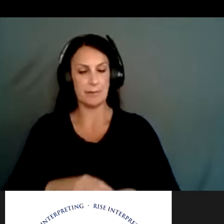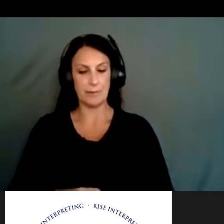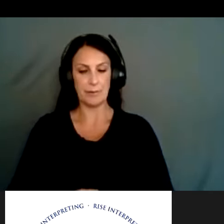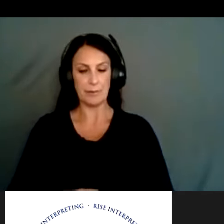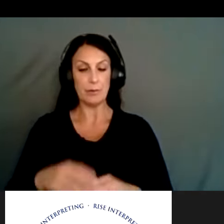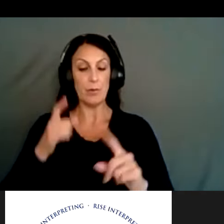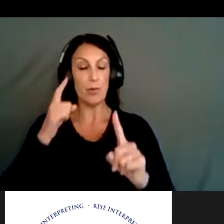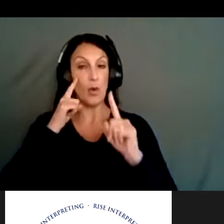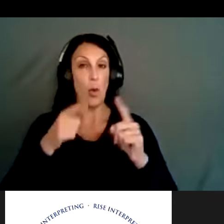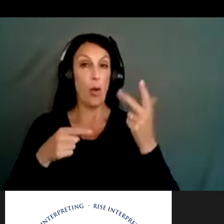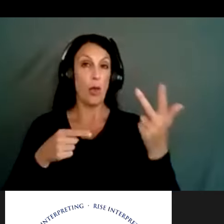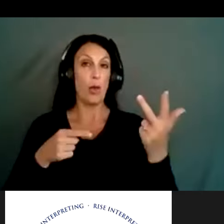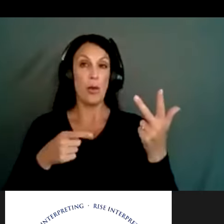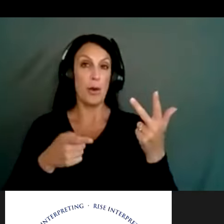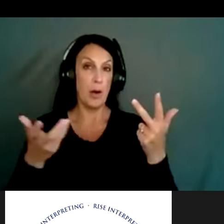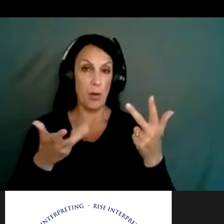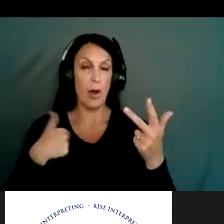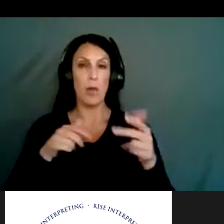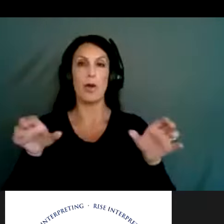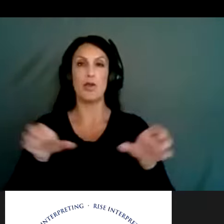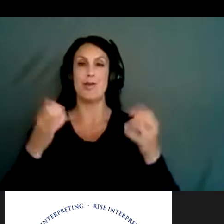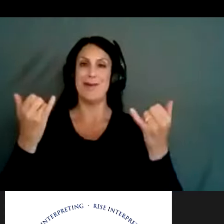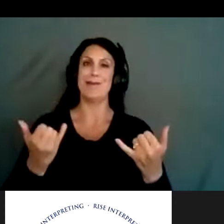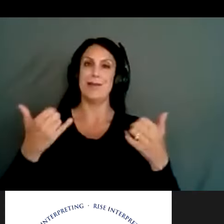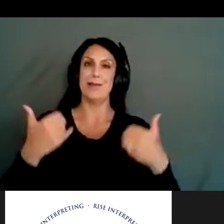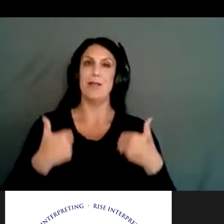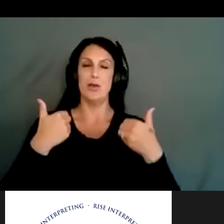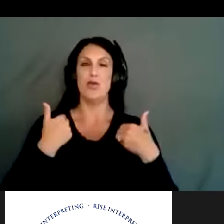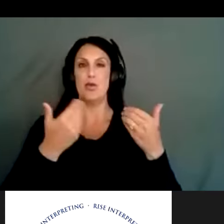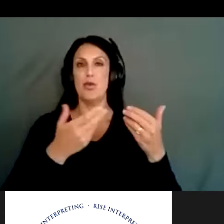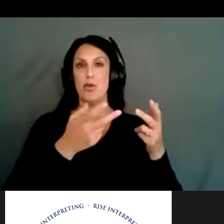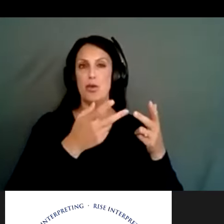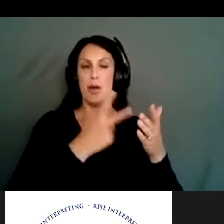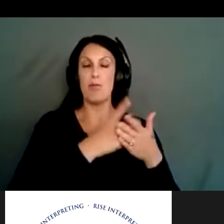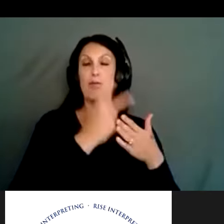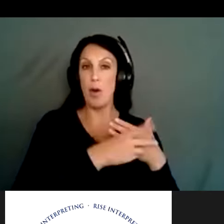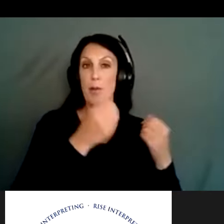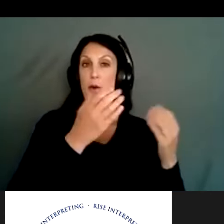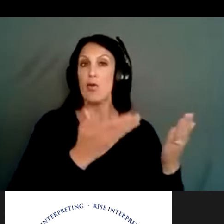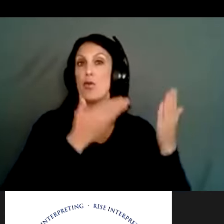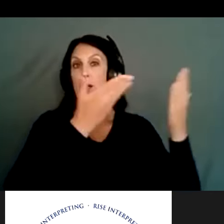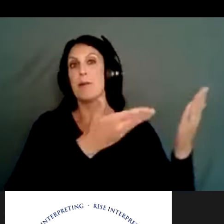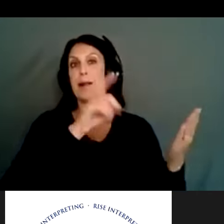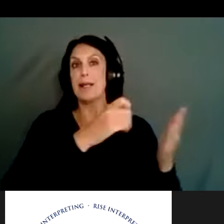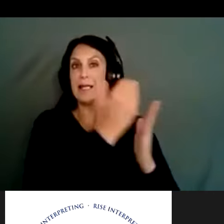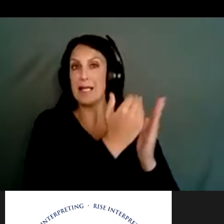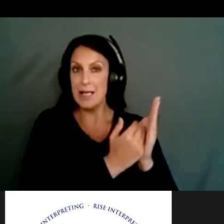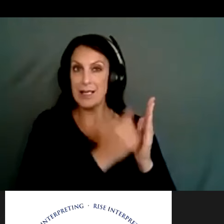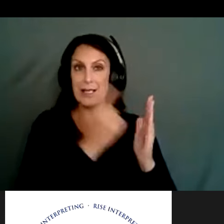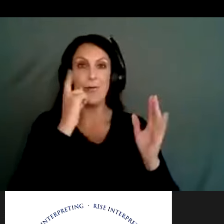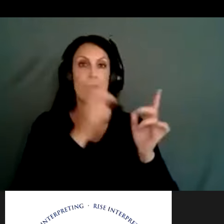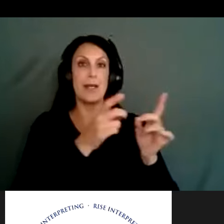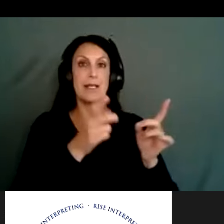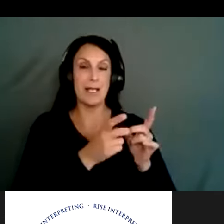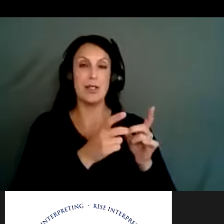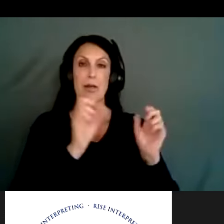really focuses on is reviewing existing youth programs and then, uh, the recommended list of districts to facilitate.